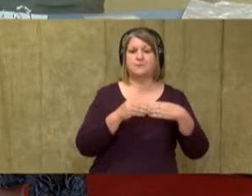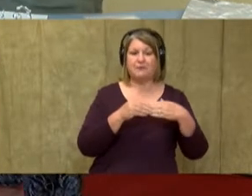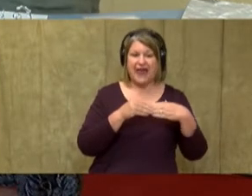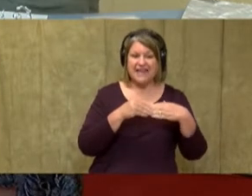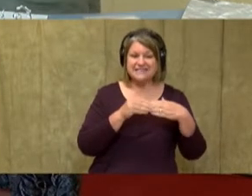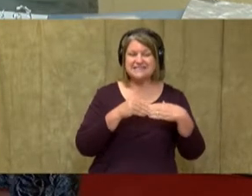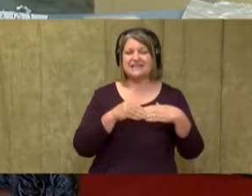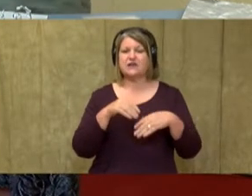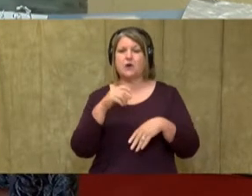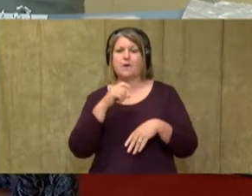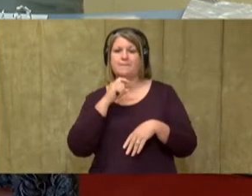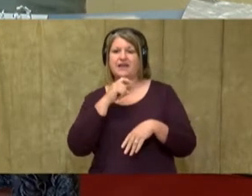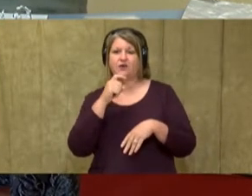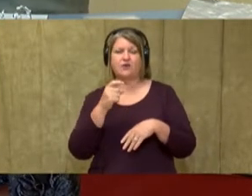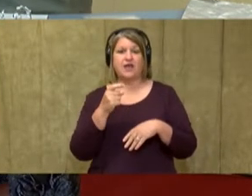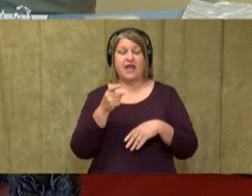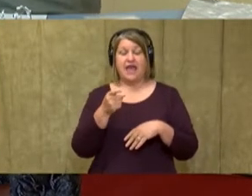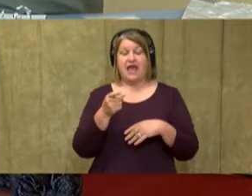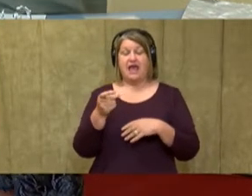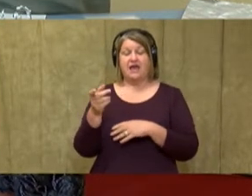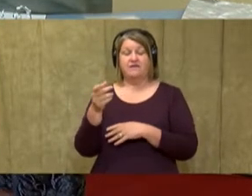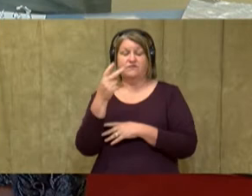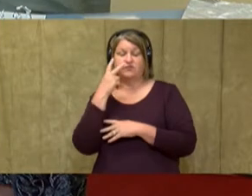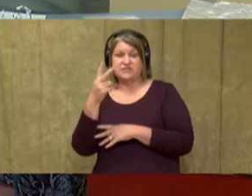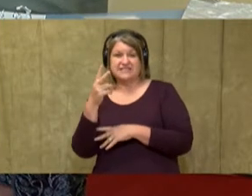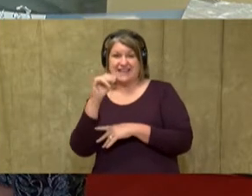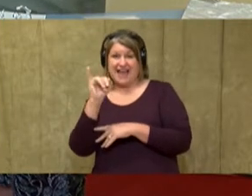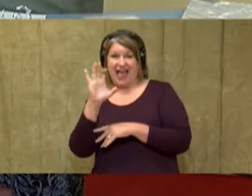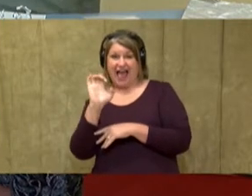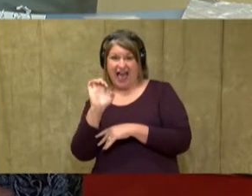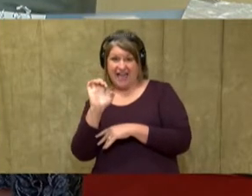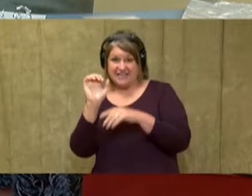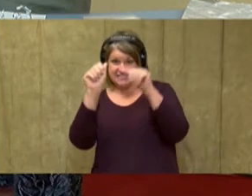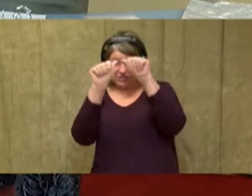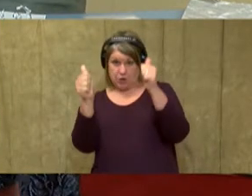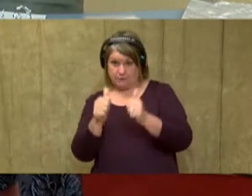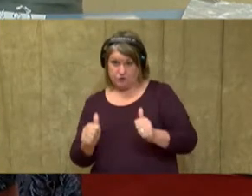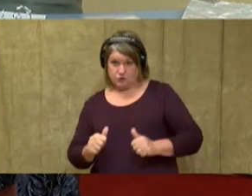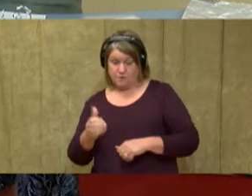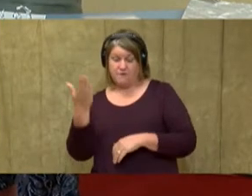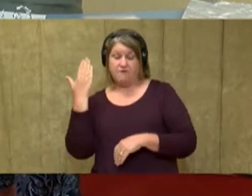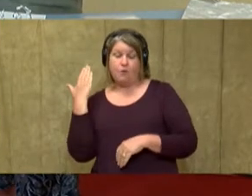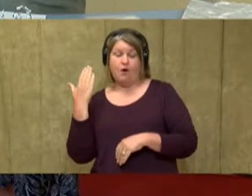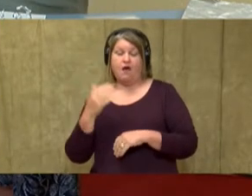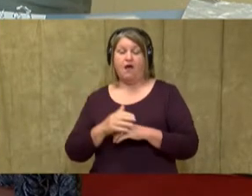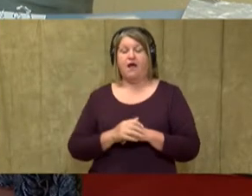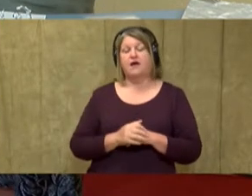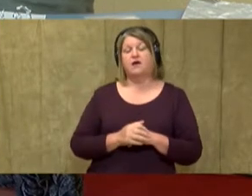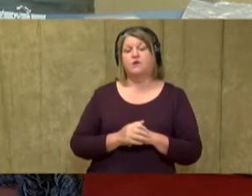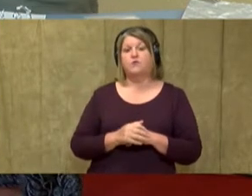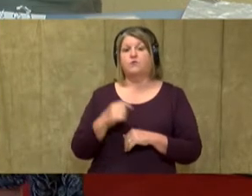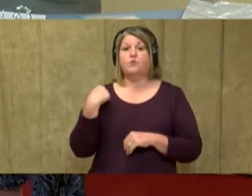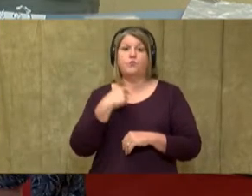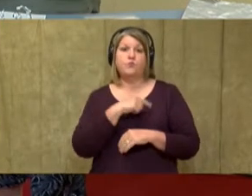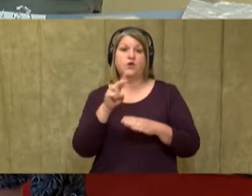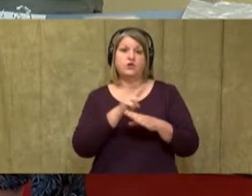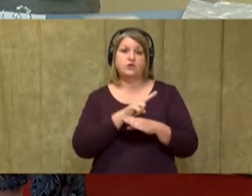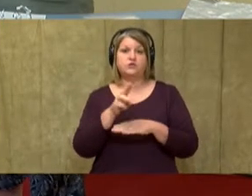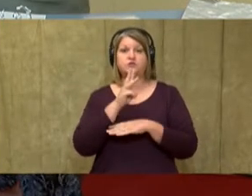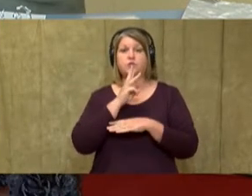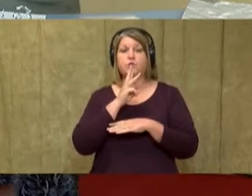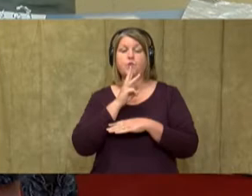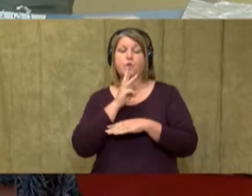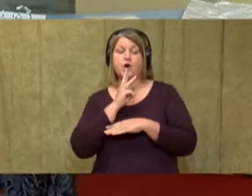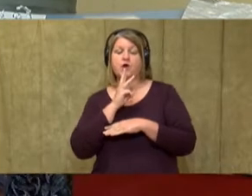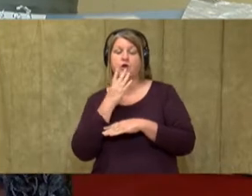ice sculpture where they carve a sculpture out of ice? Now, when we used watercolors last week, that was a different medium.